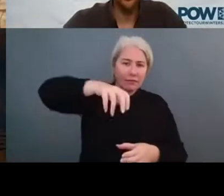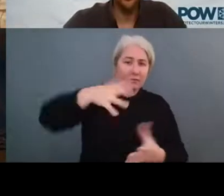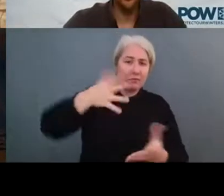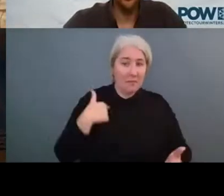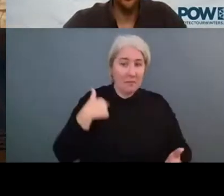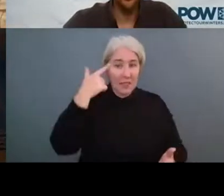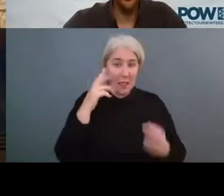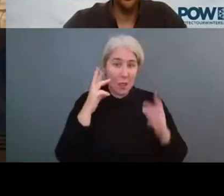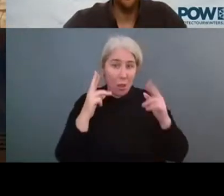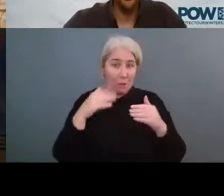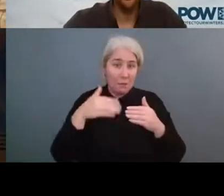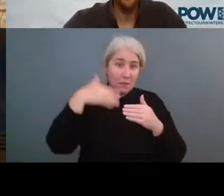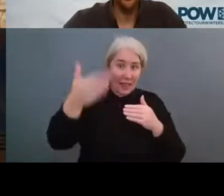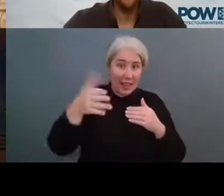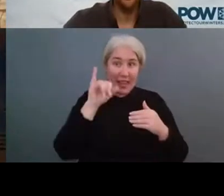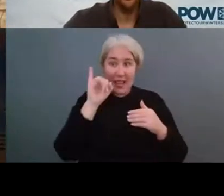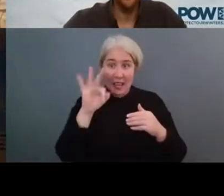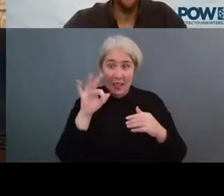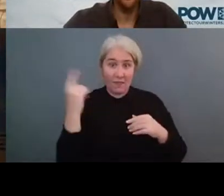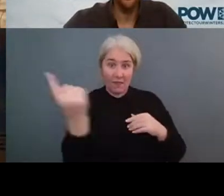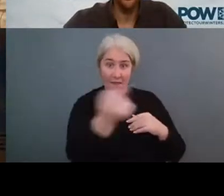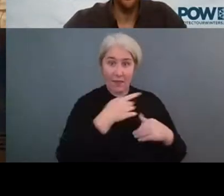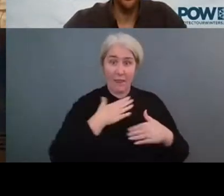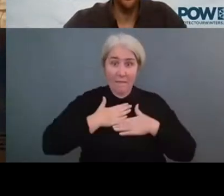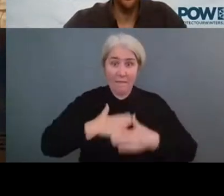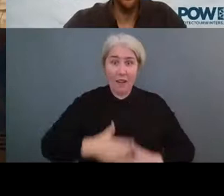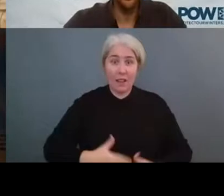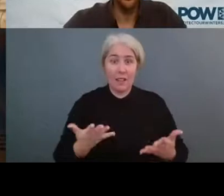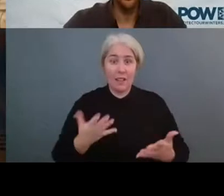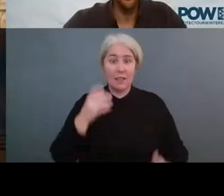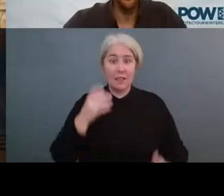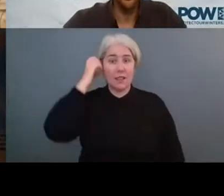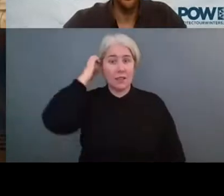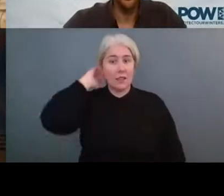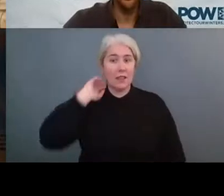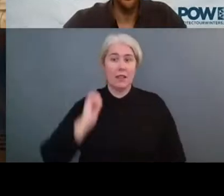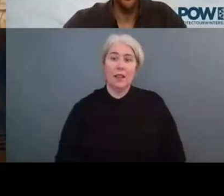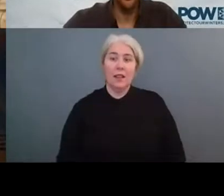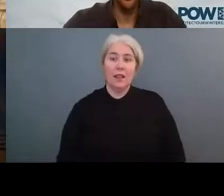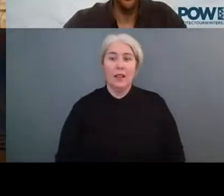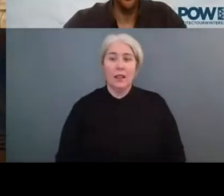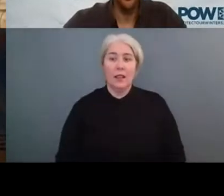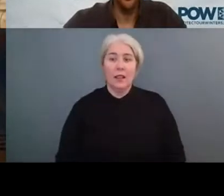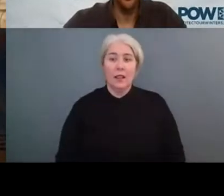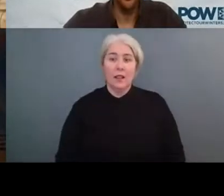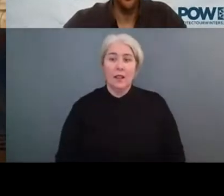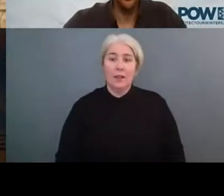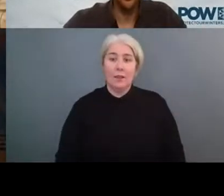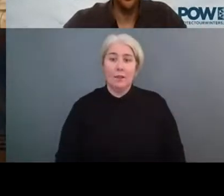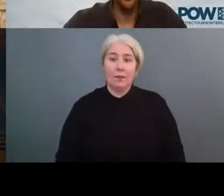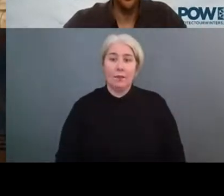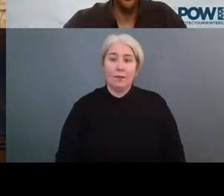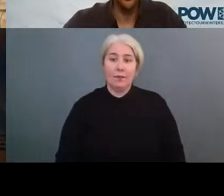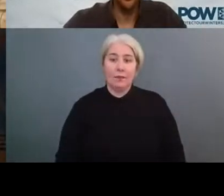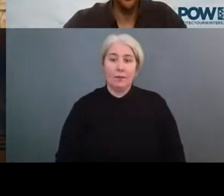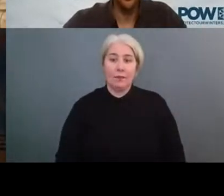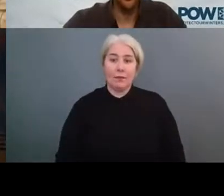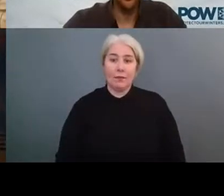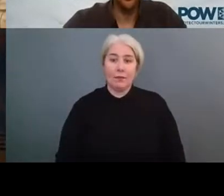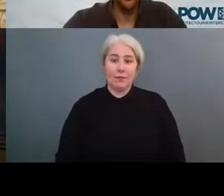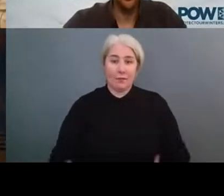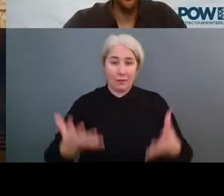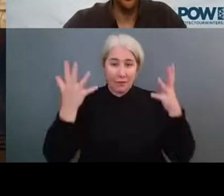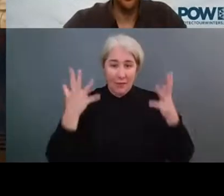the participants are interested, because there's amazing amount of water that is being